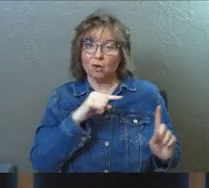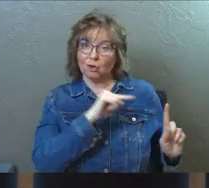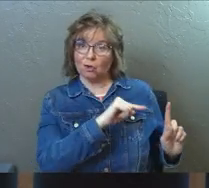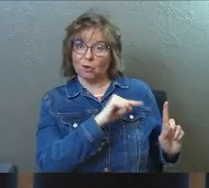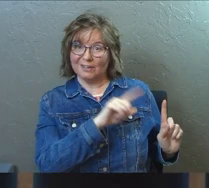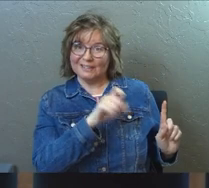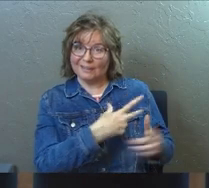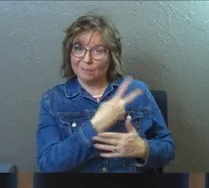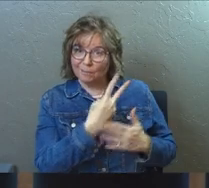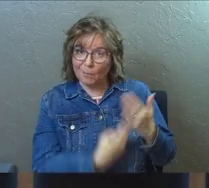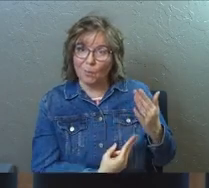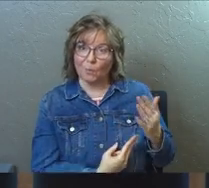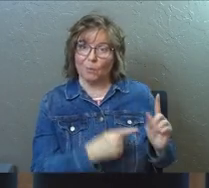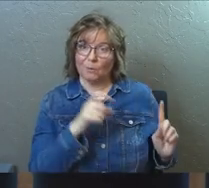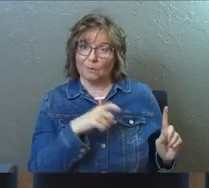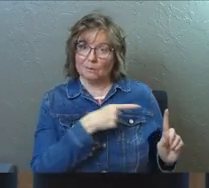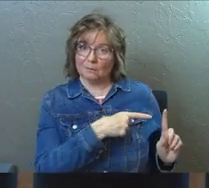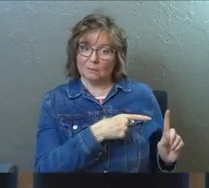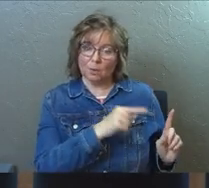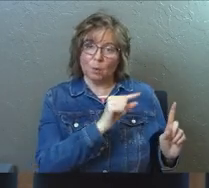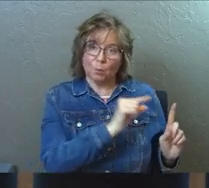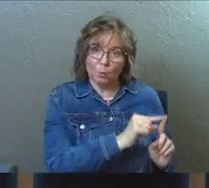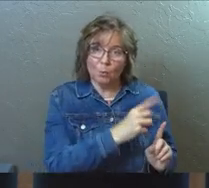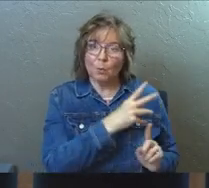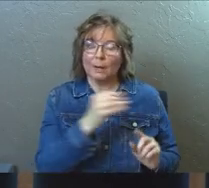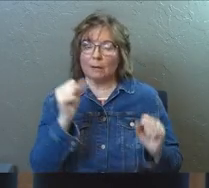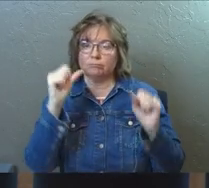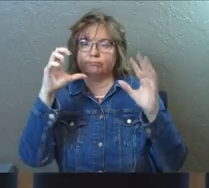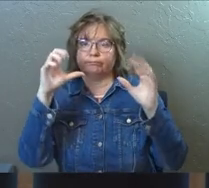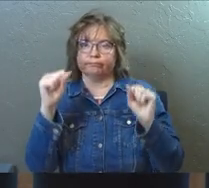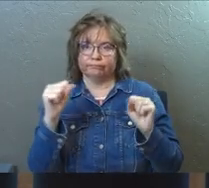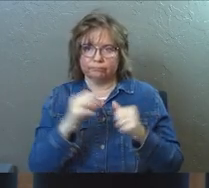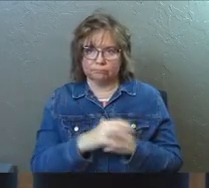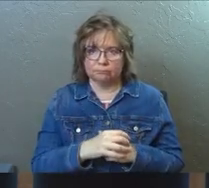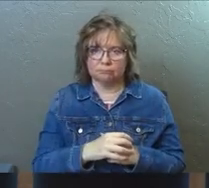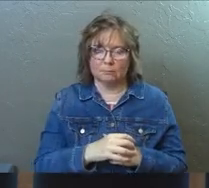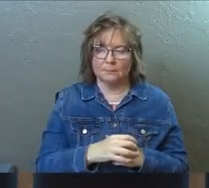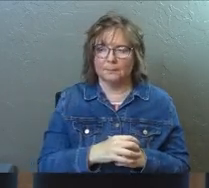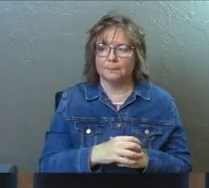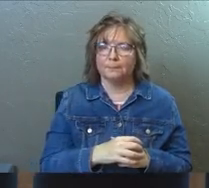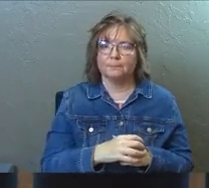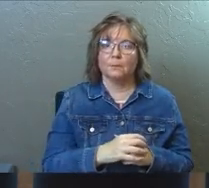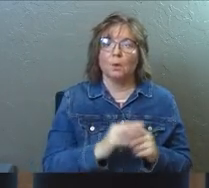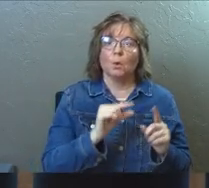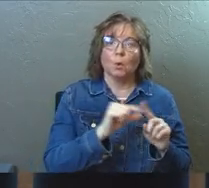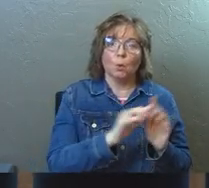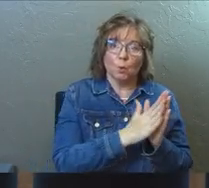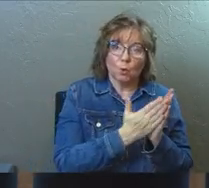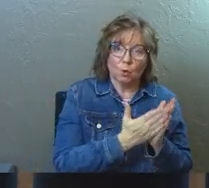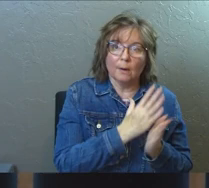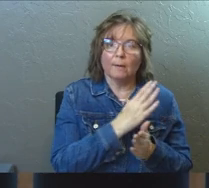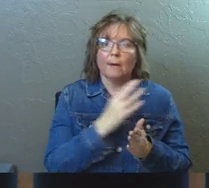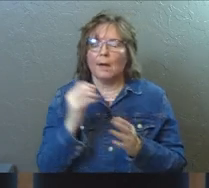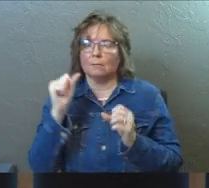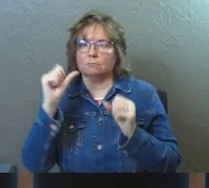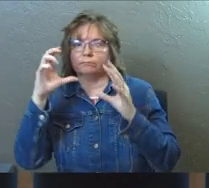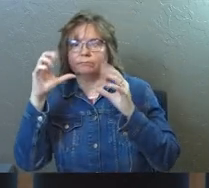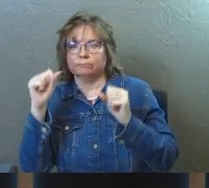both. He needed word and wonder. Word and wonder.